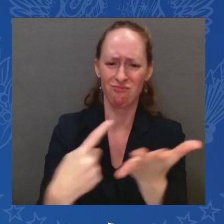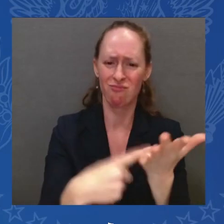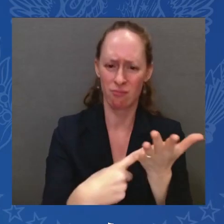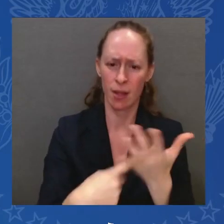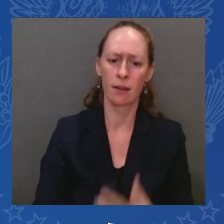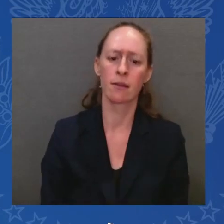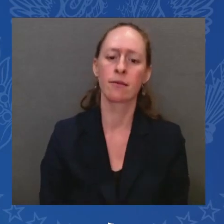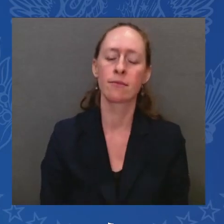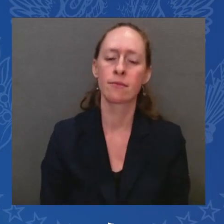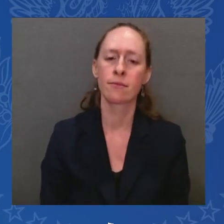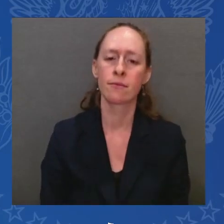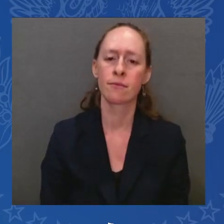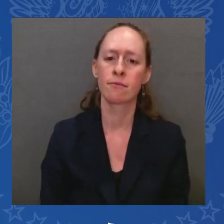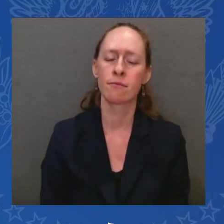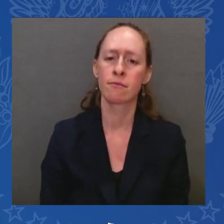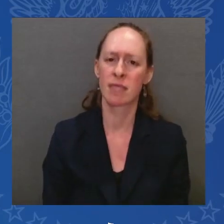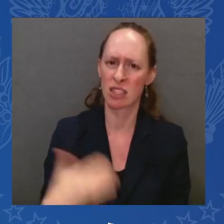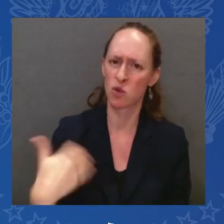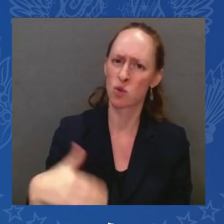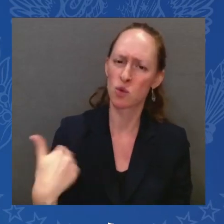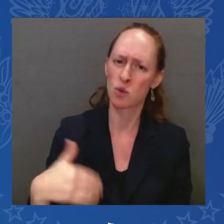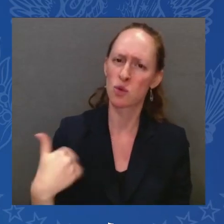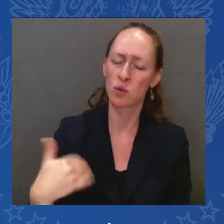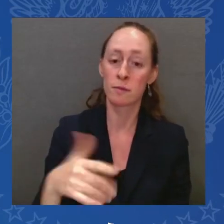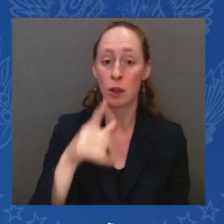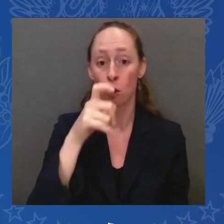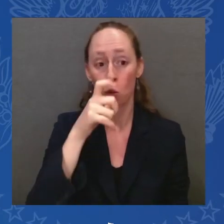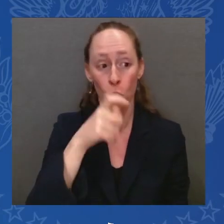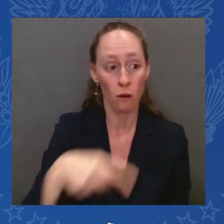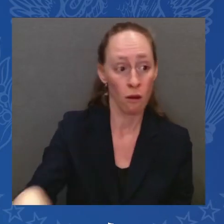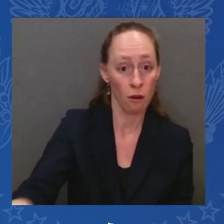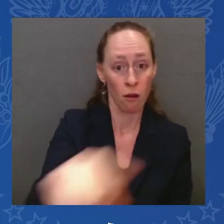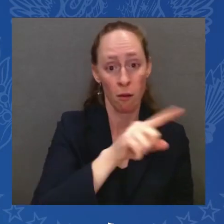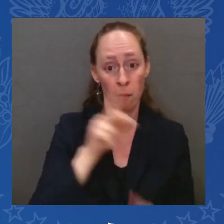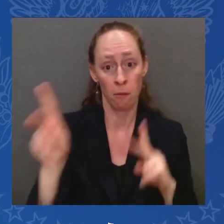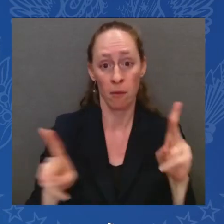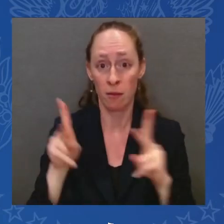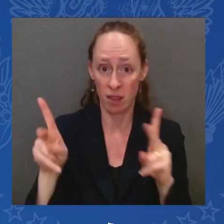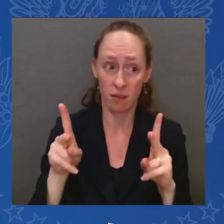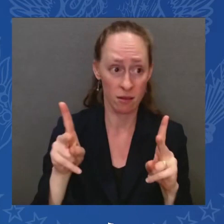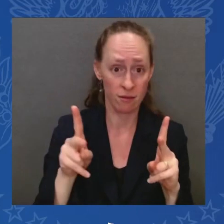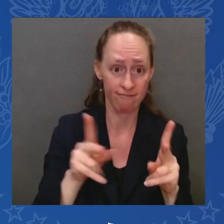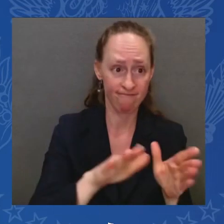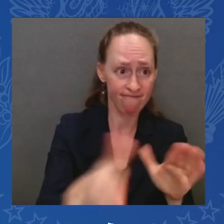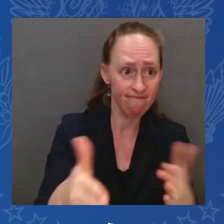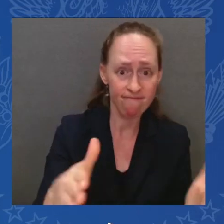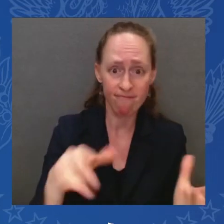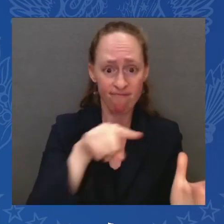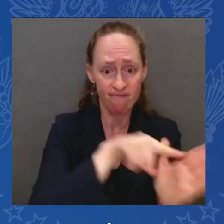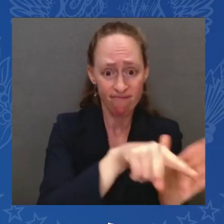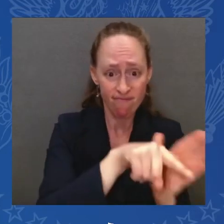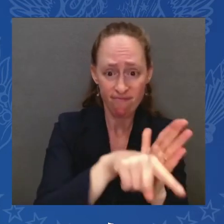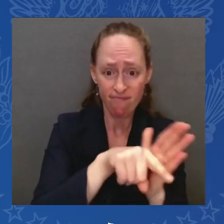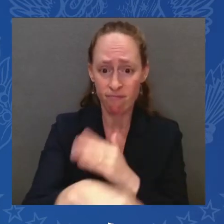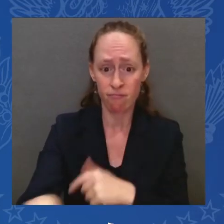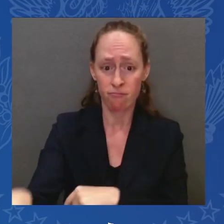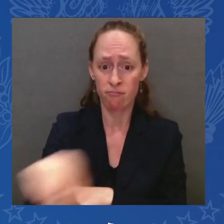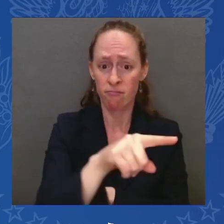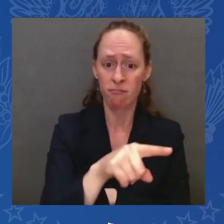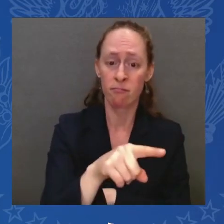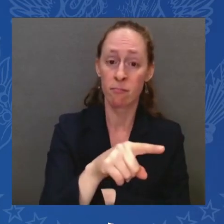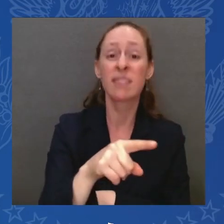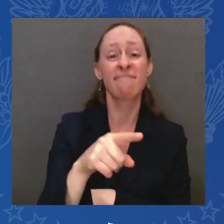been killed, are at least 22 American citizens. This attack was